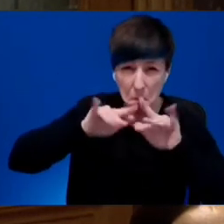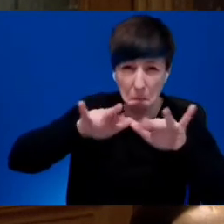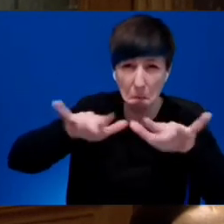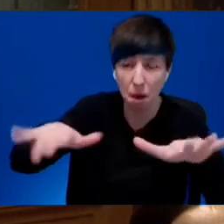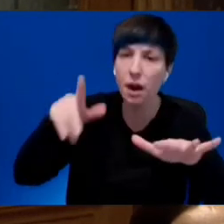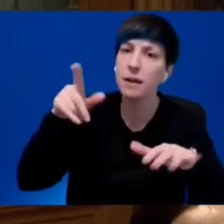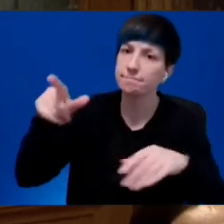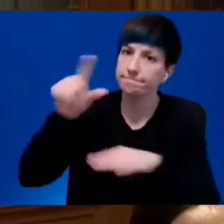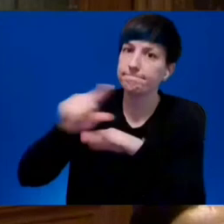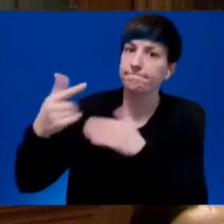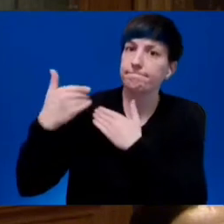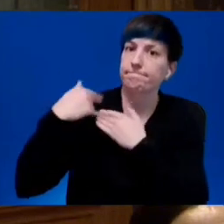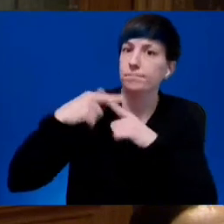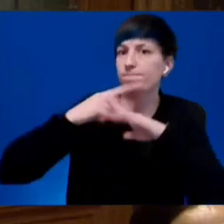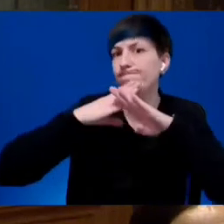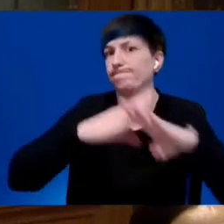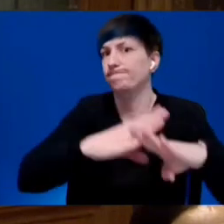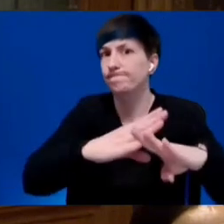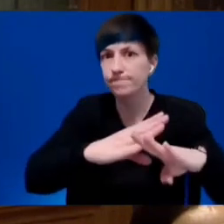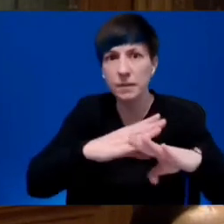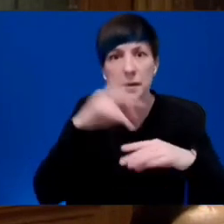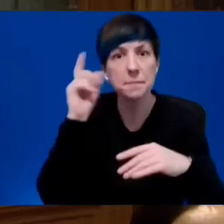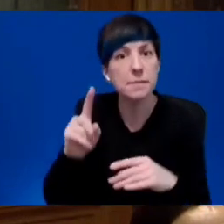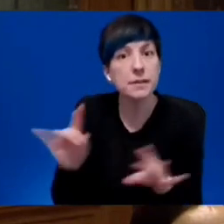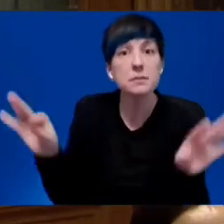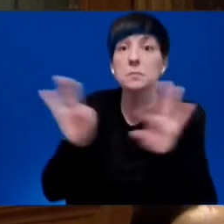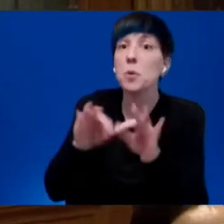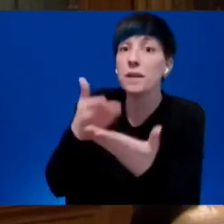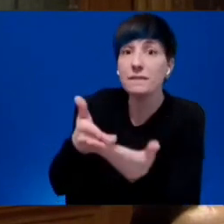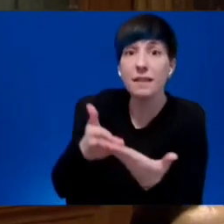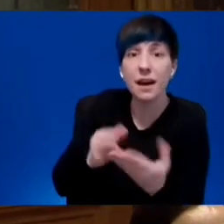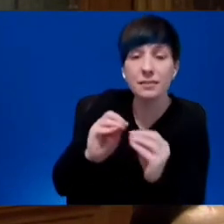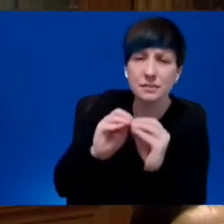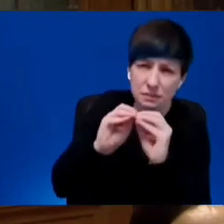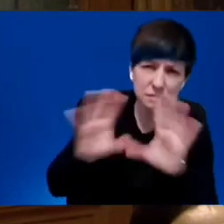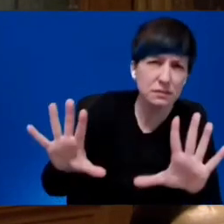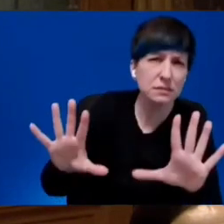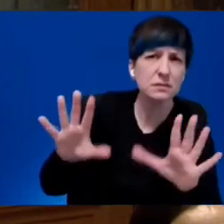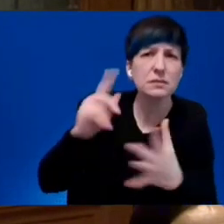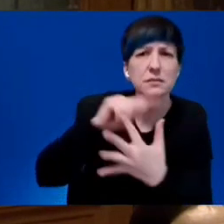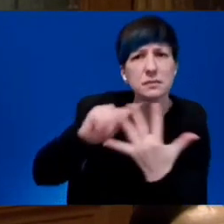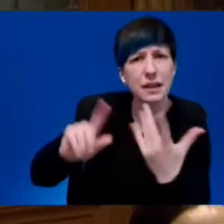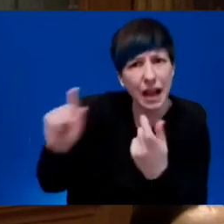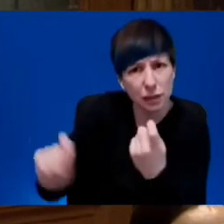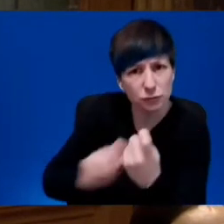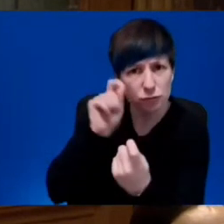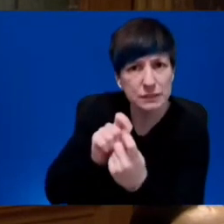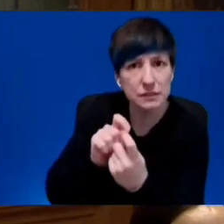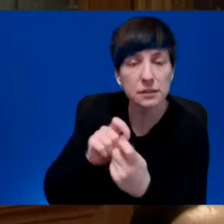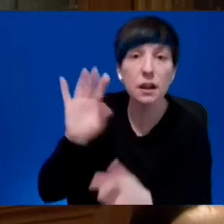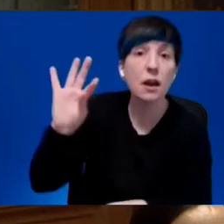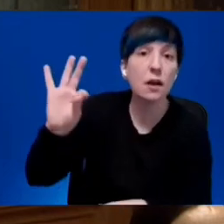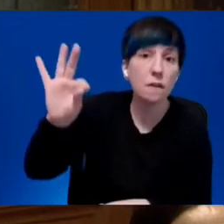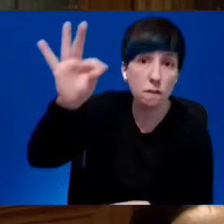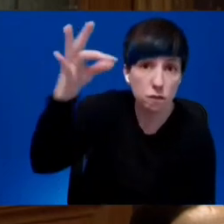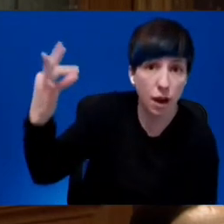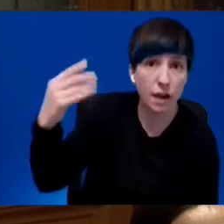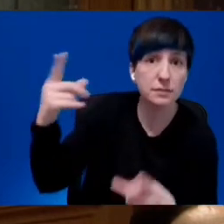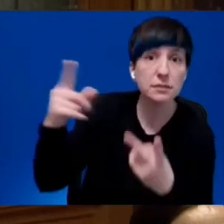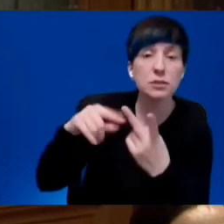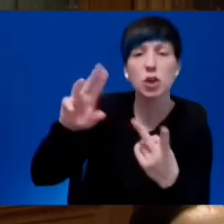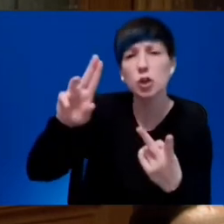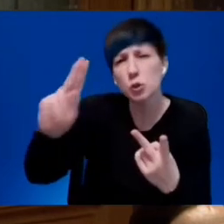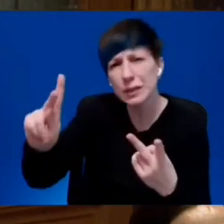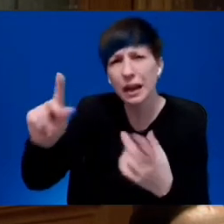facts are presented accurately. France, the UK, and other jurisdictions have banned this greenwashing. My question is to the Minister of